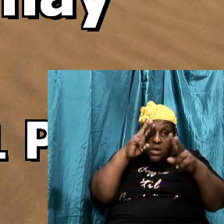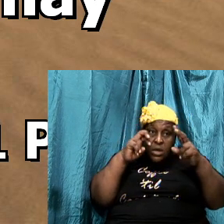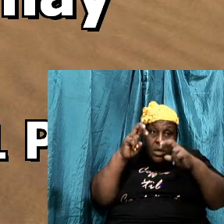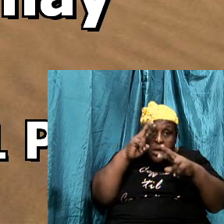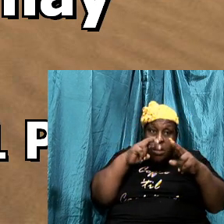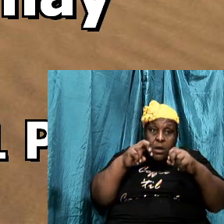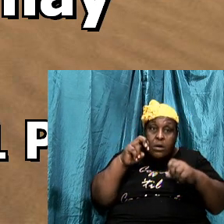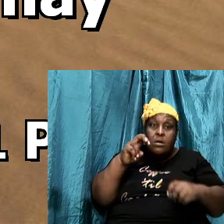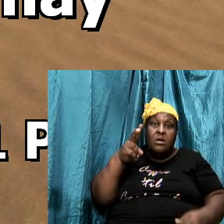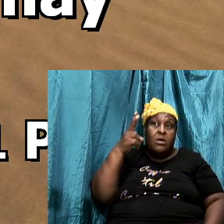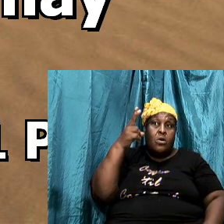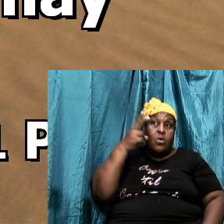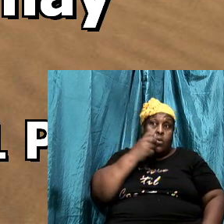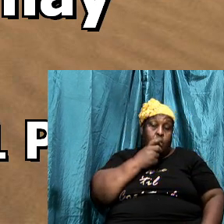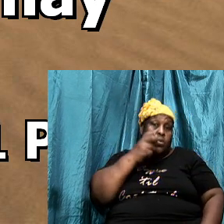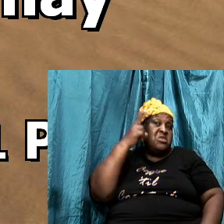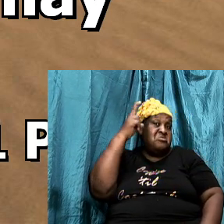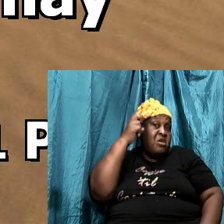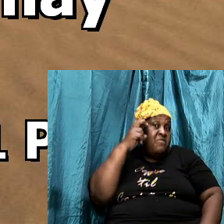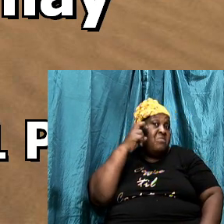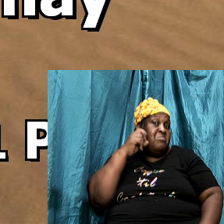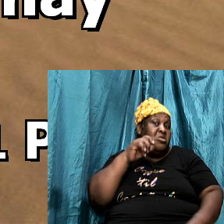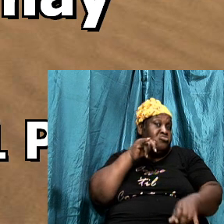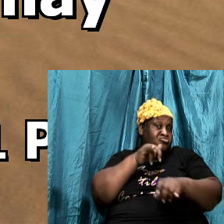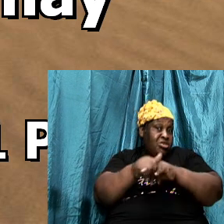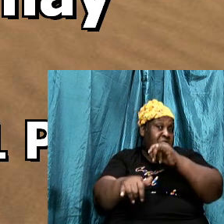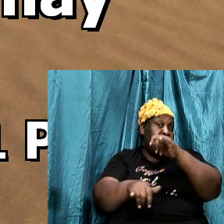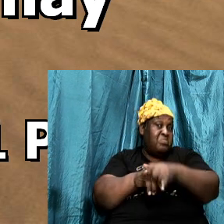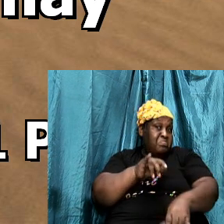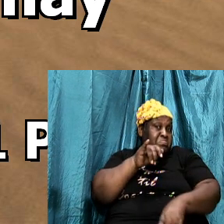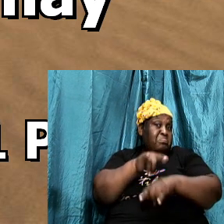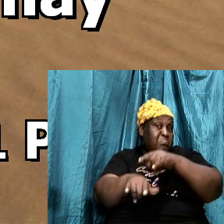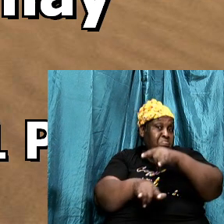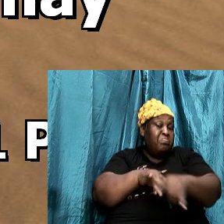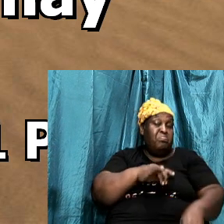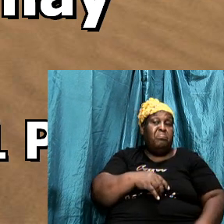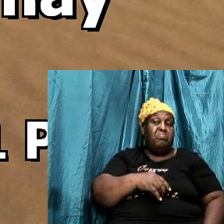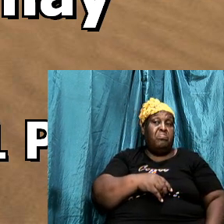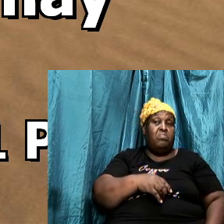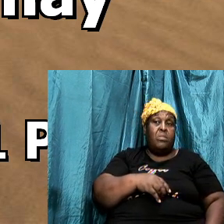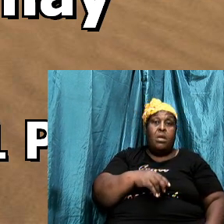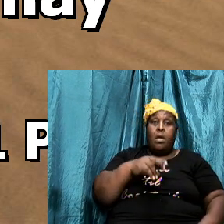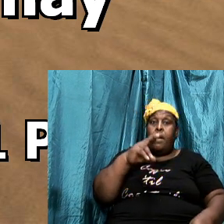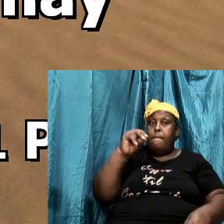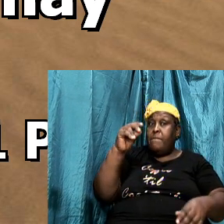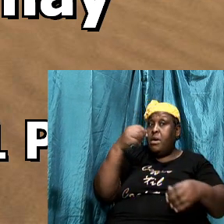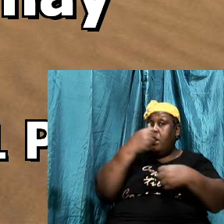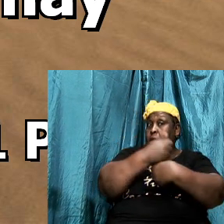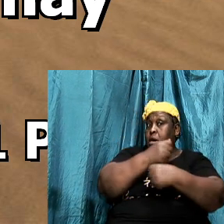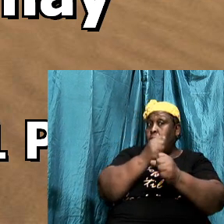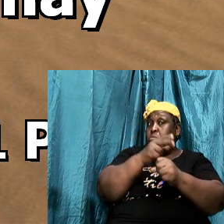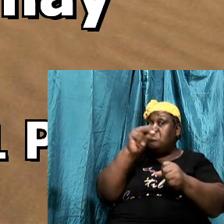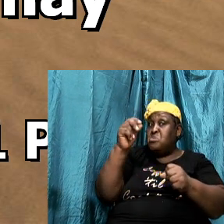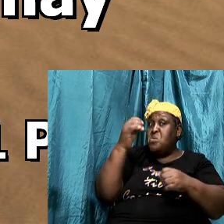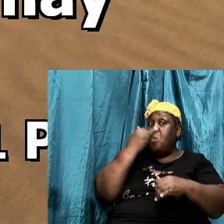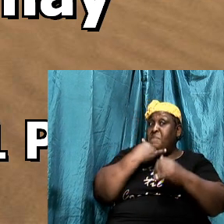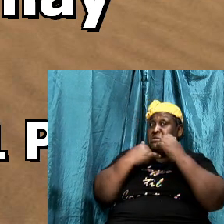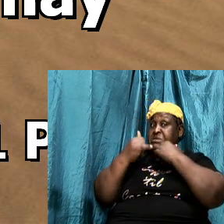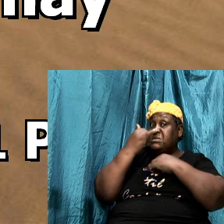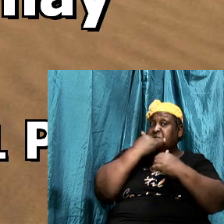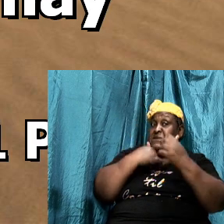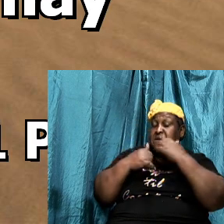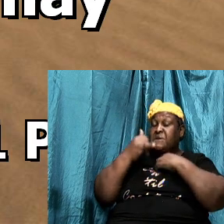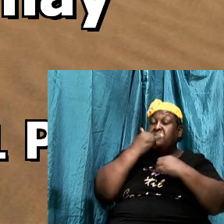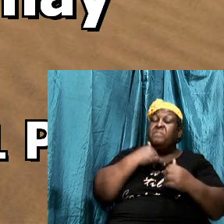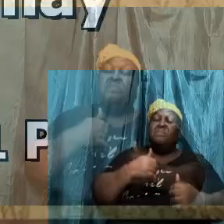he may devour. So make no mistakes about it, brethren. There is an adversary that is trying